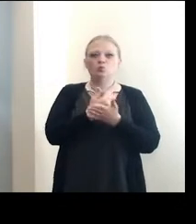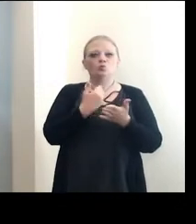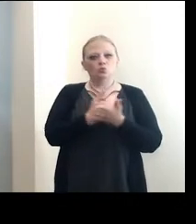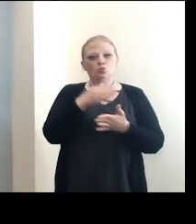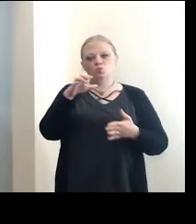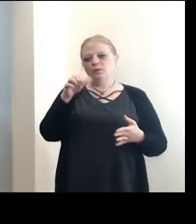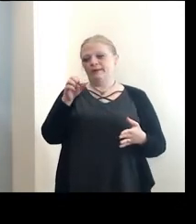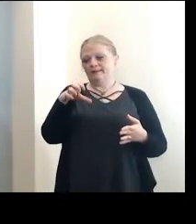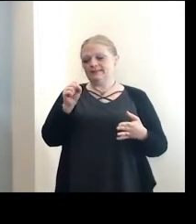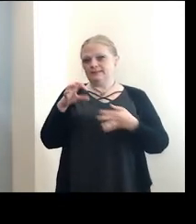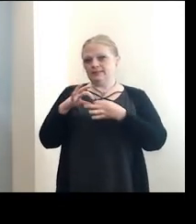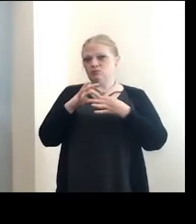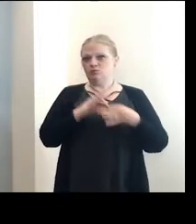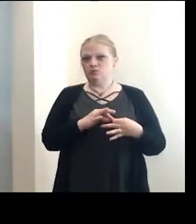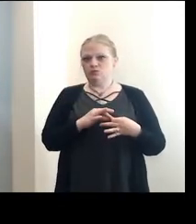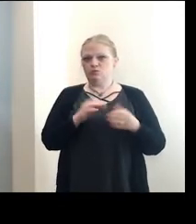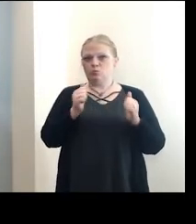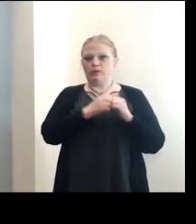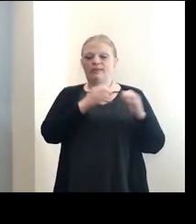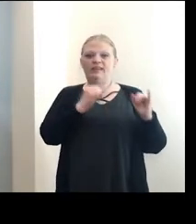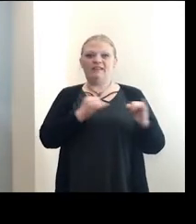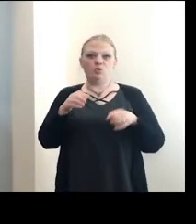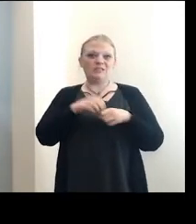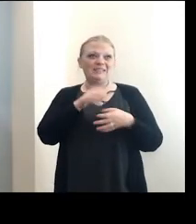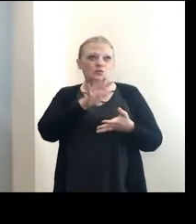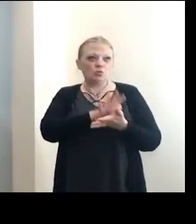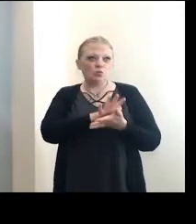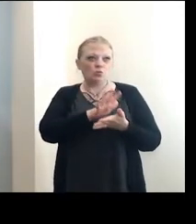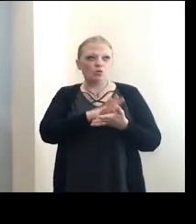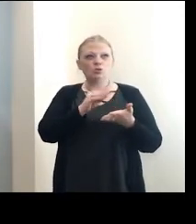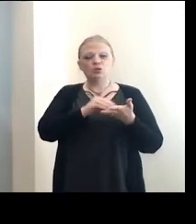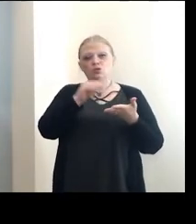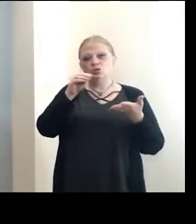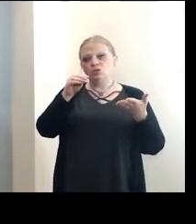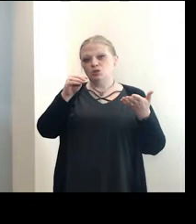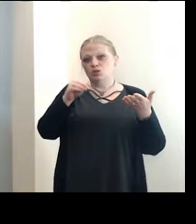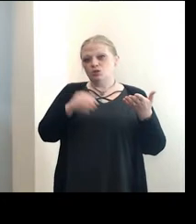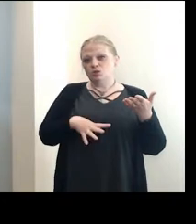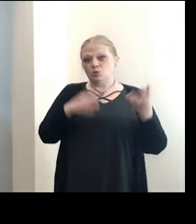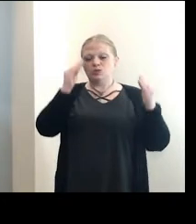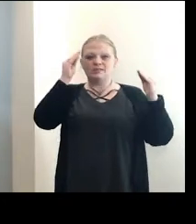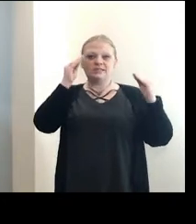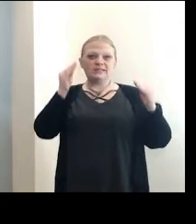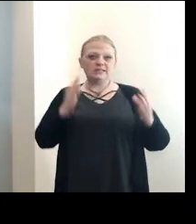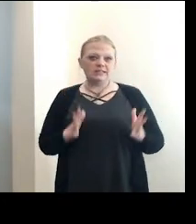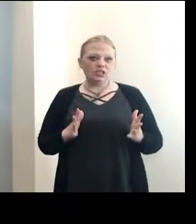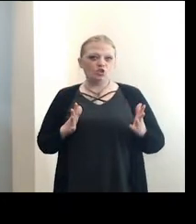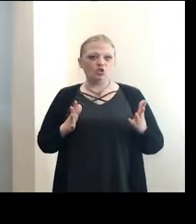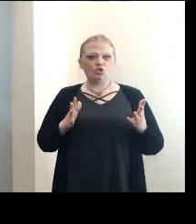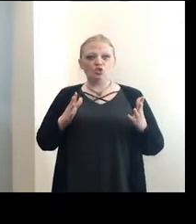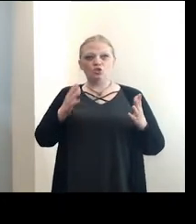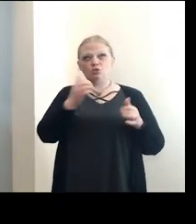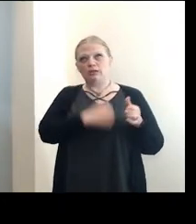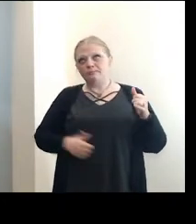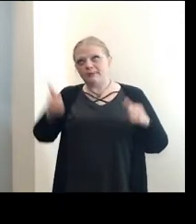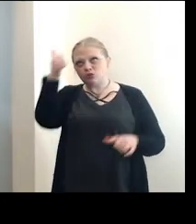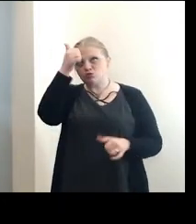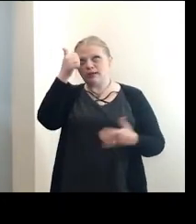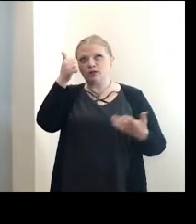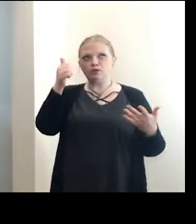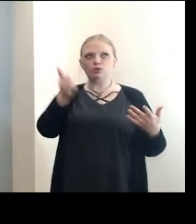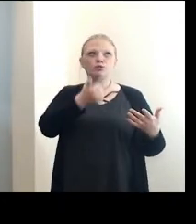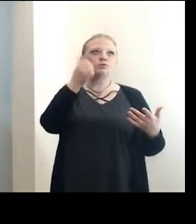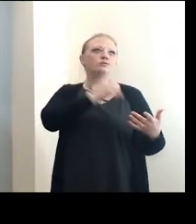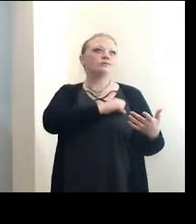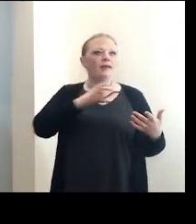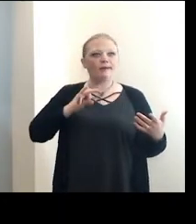cases associated with individuals in schools, students, teachers, administrators, other